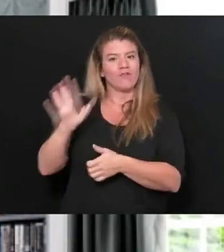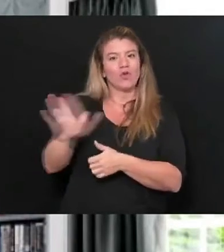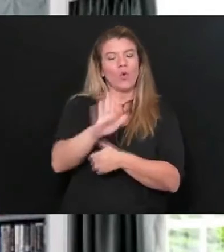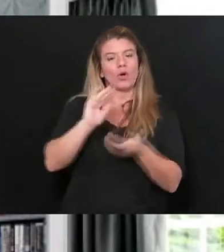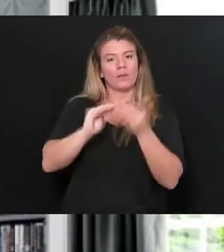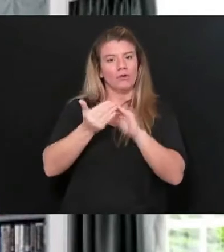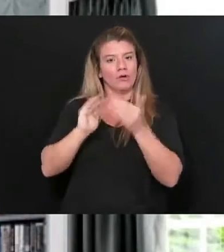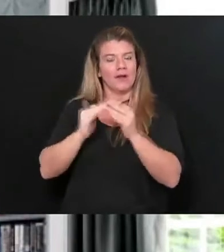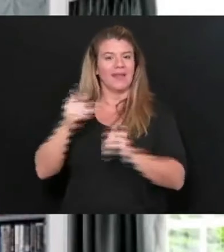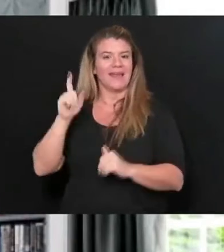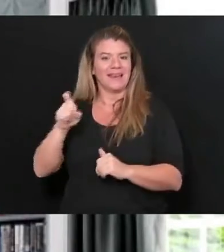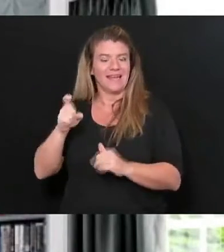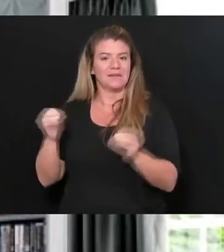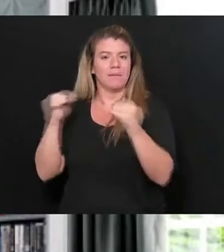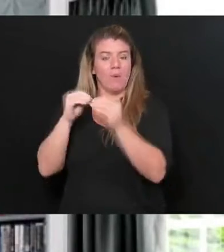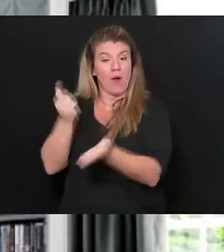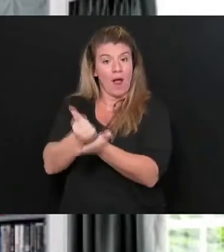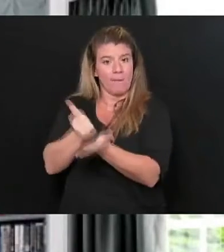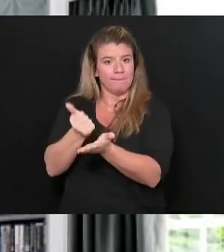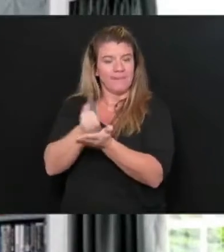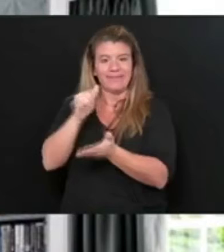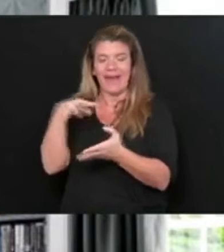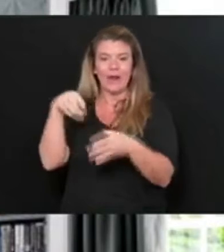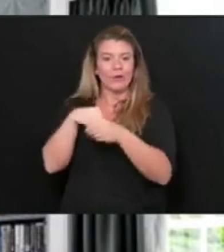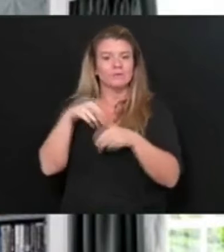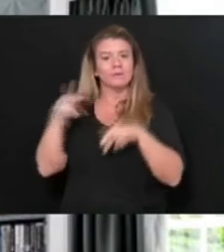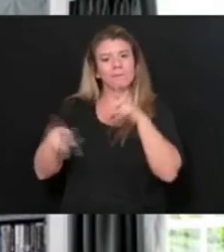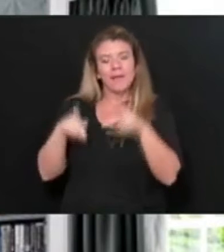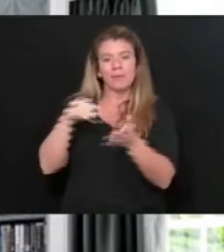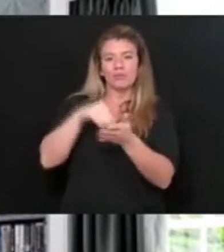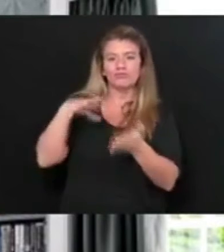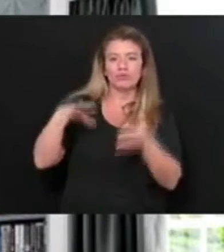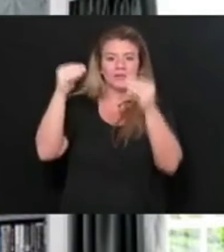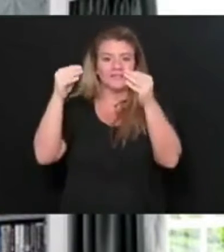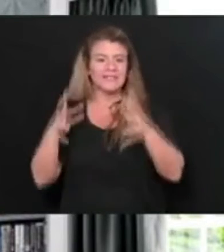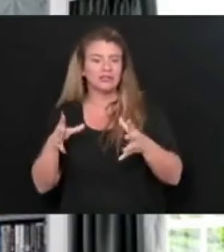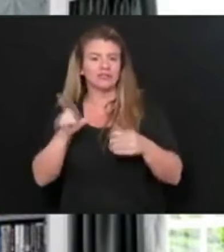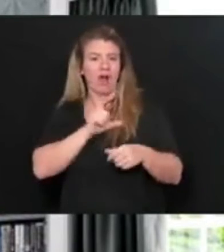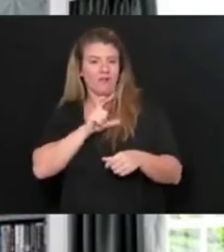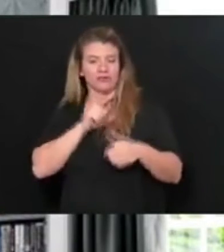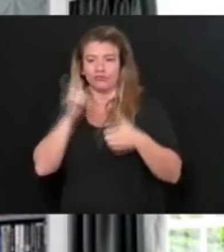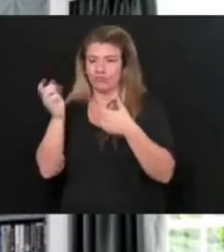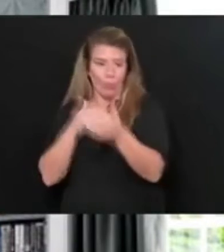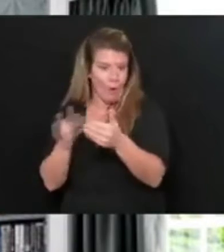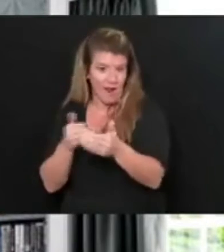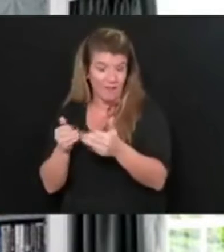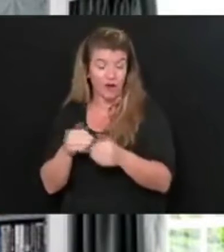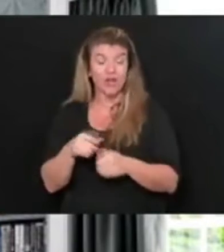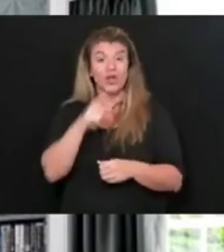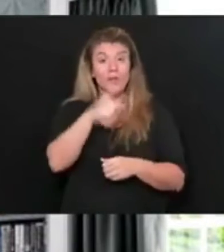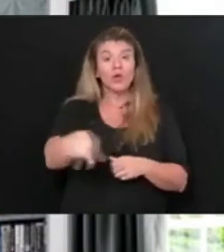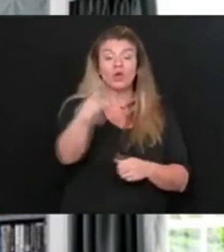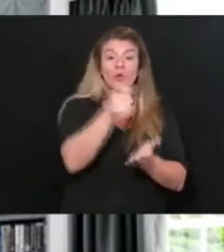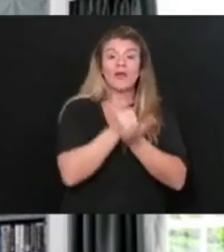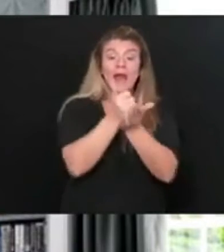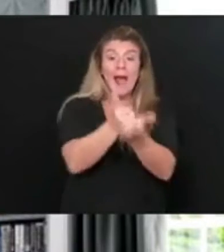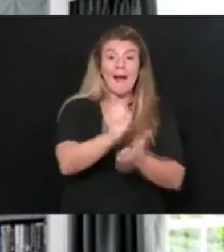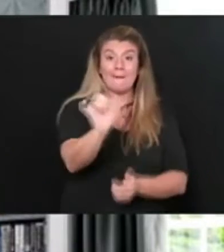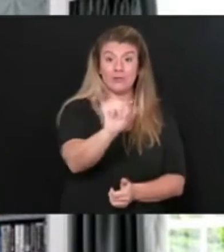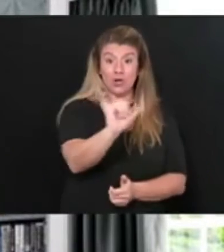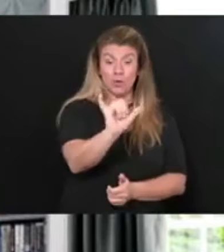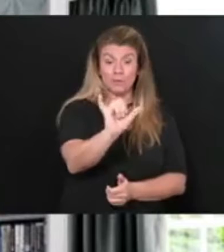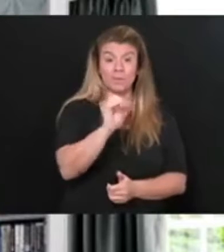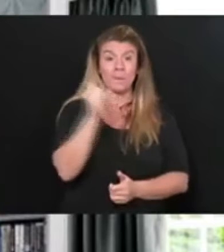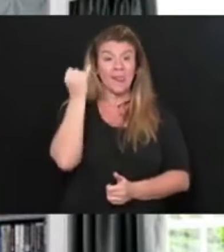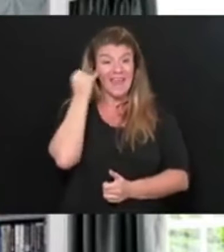surge in cases. But all of us can help these efforts in a couple of ways. If you test positive, please respond